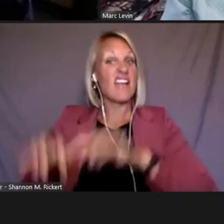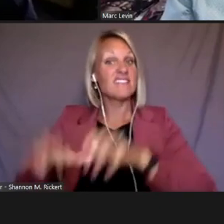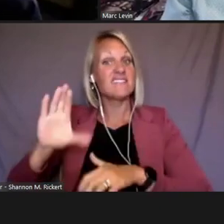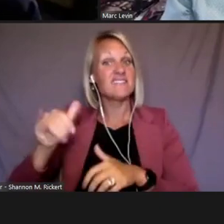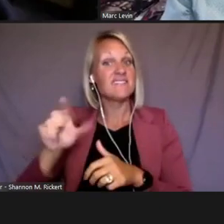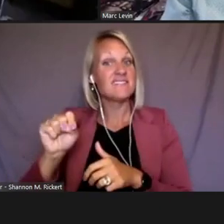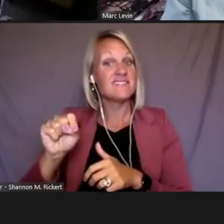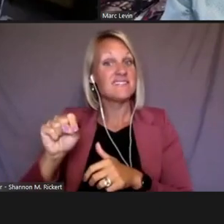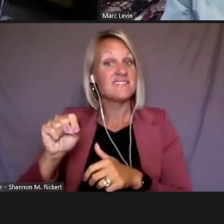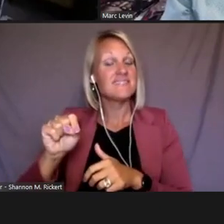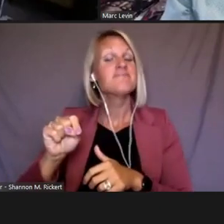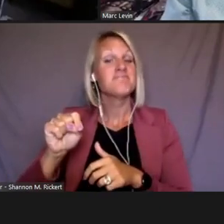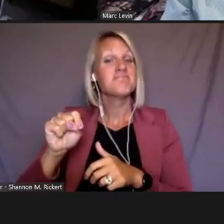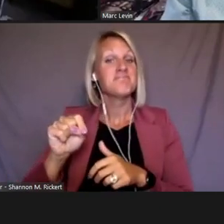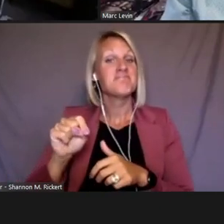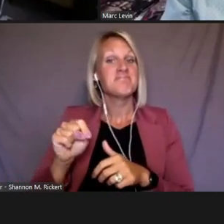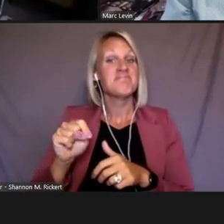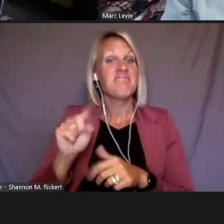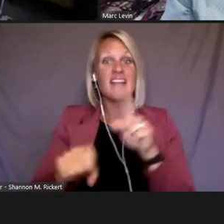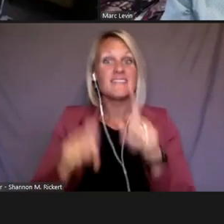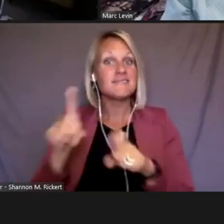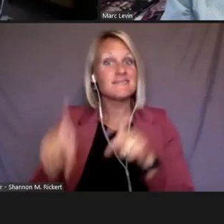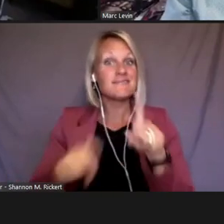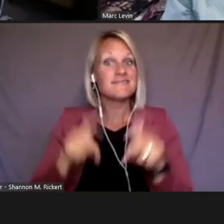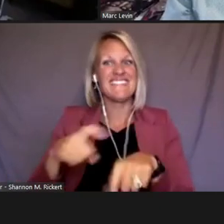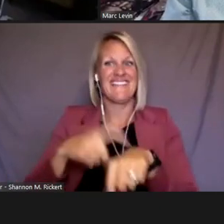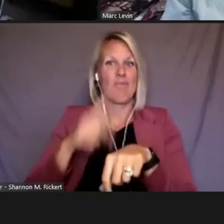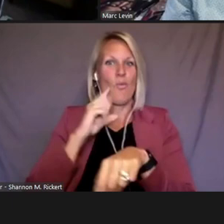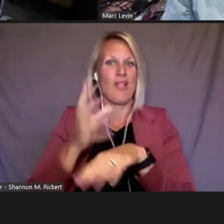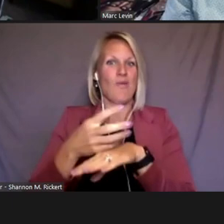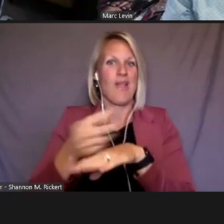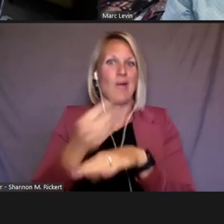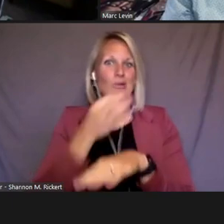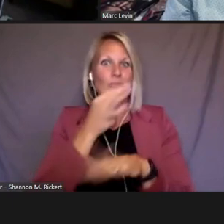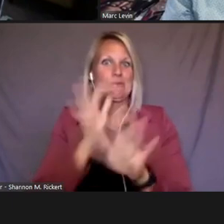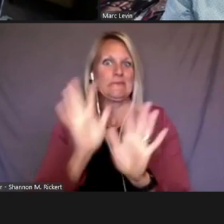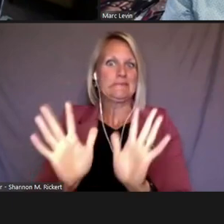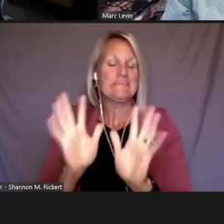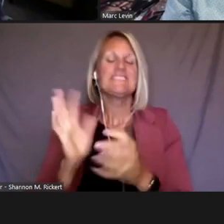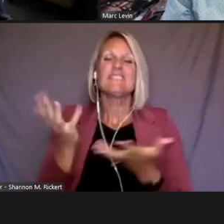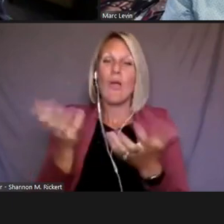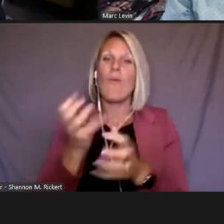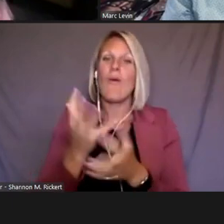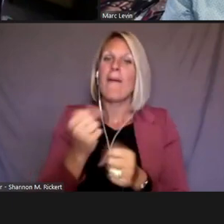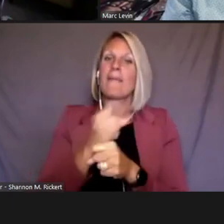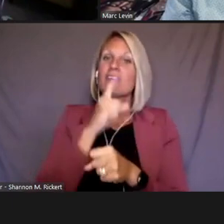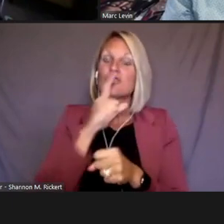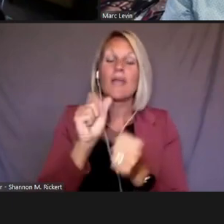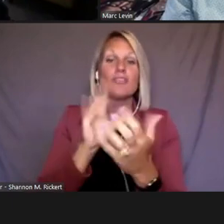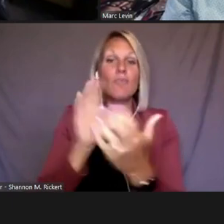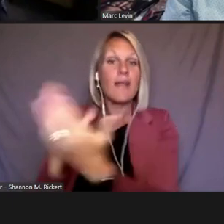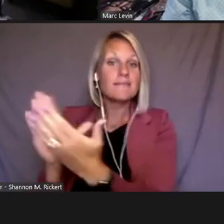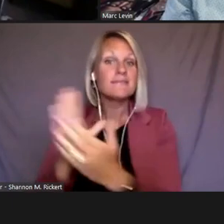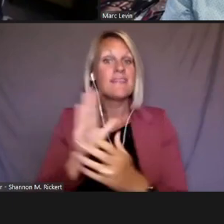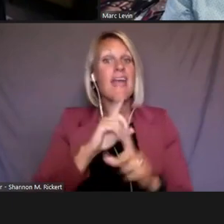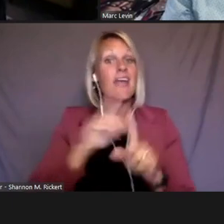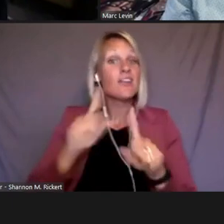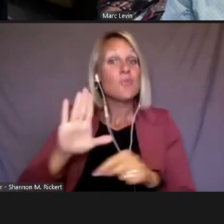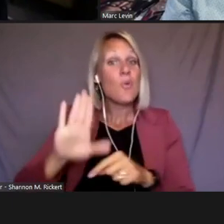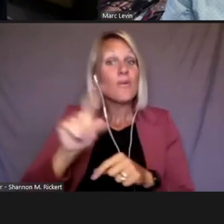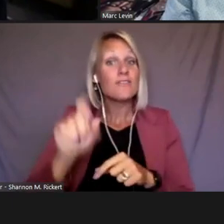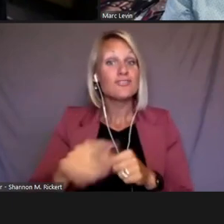questions in the chat. Time will run short here. And so, you know, we want to make sure that we can address things for you, but,